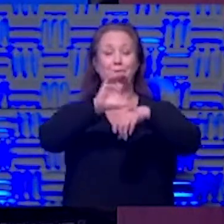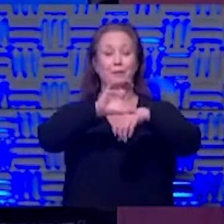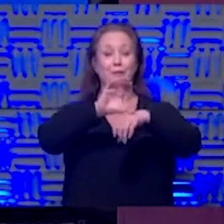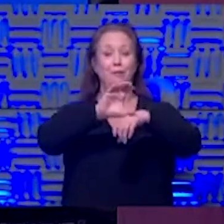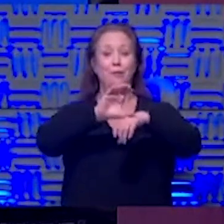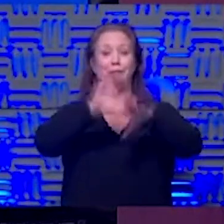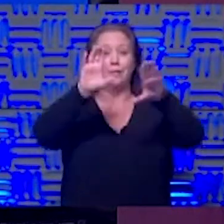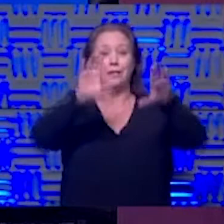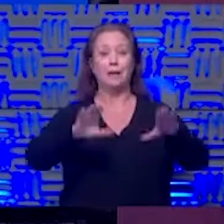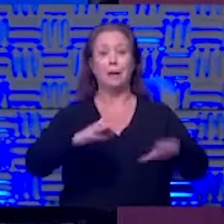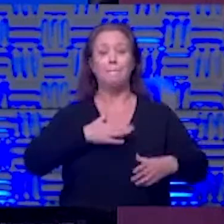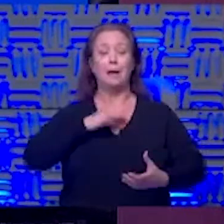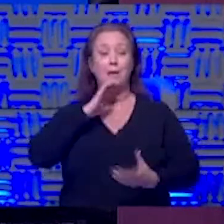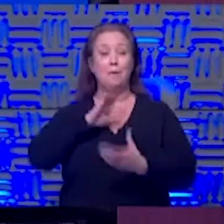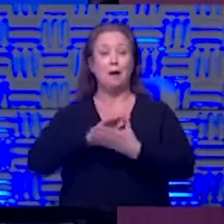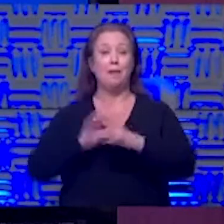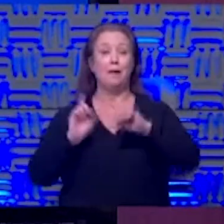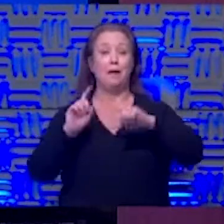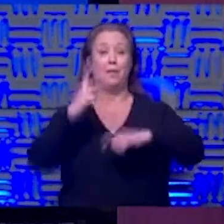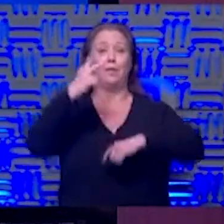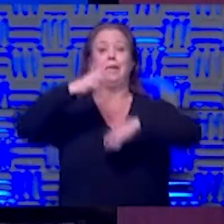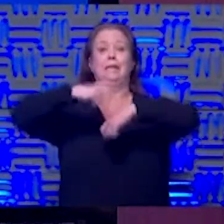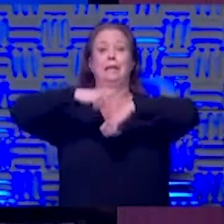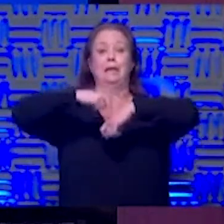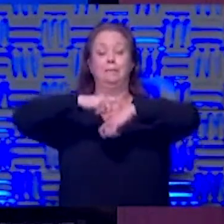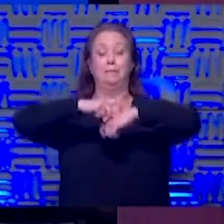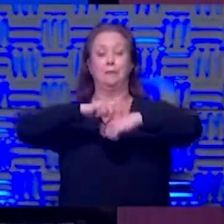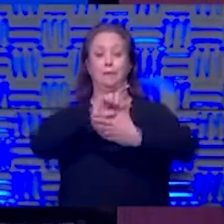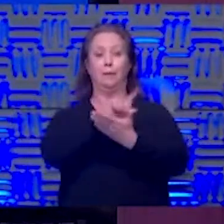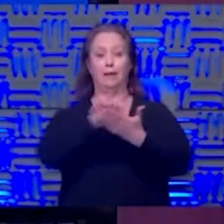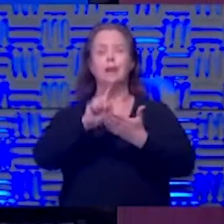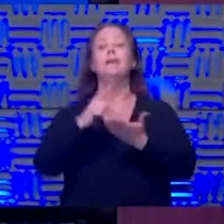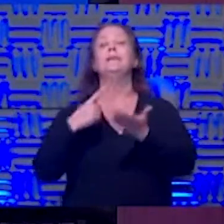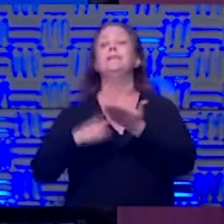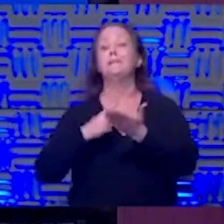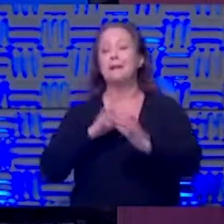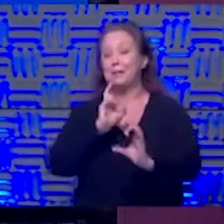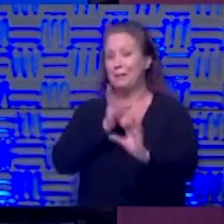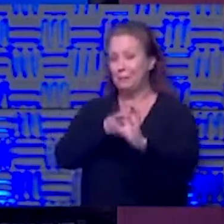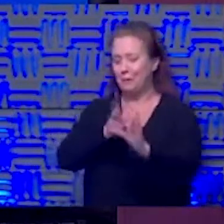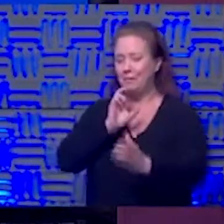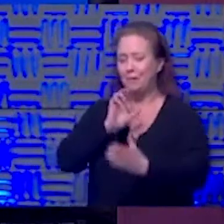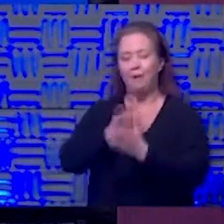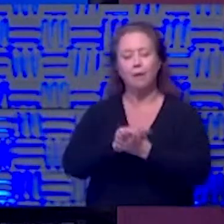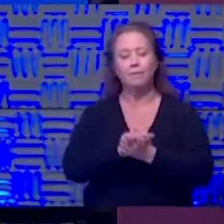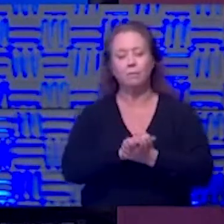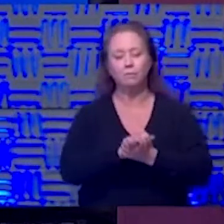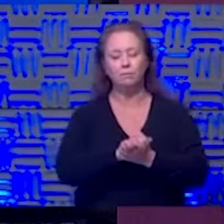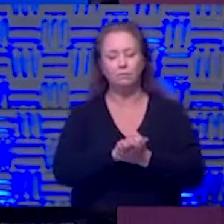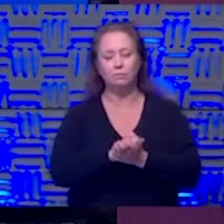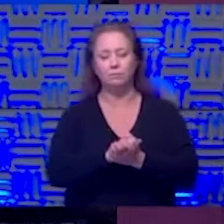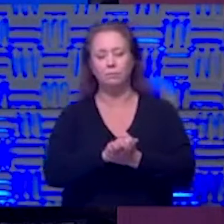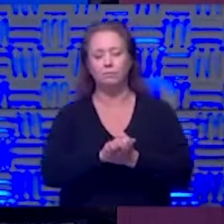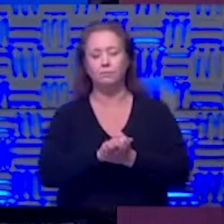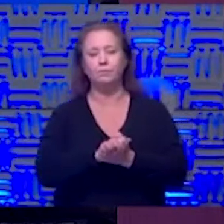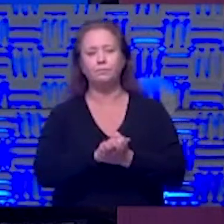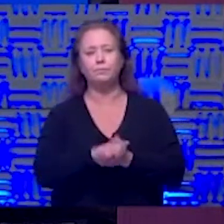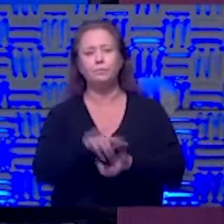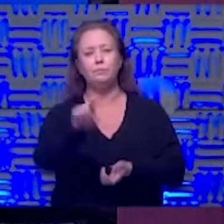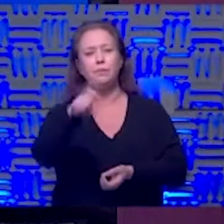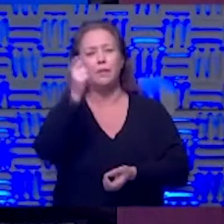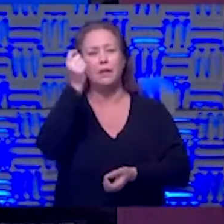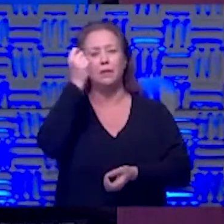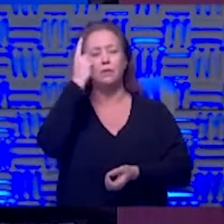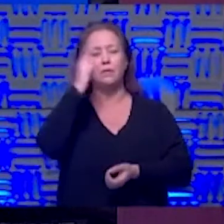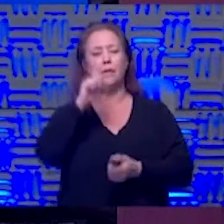my wife does it three times a week and she tried sometimes i'm pretty good about going with her um and i think that you you have to understand